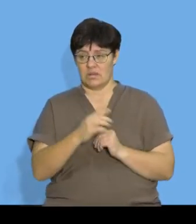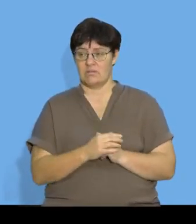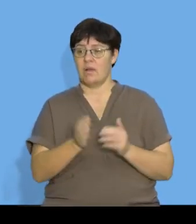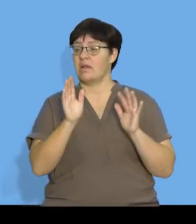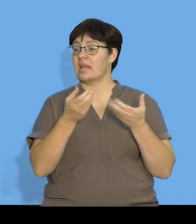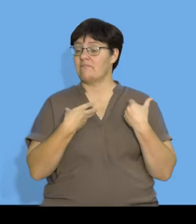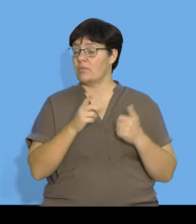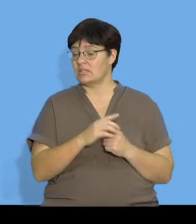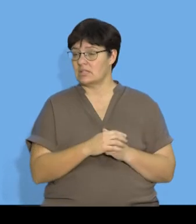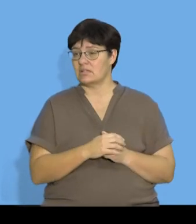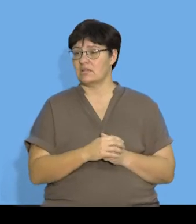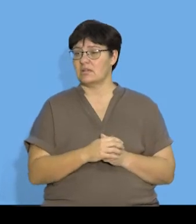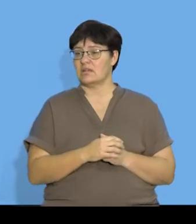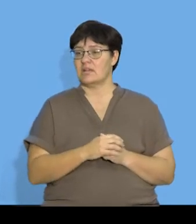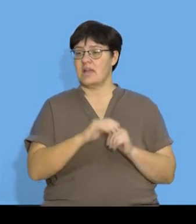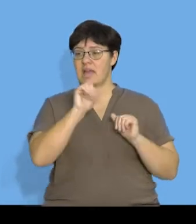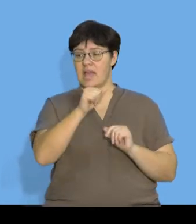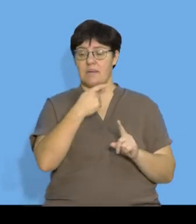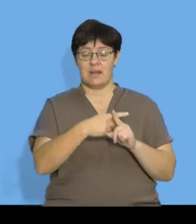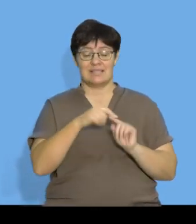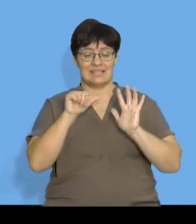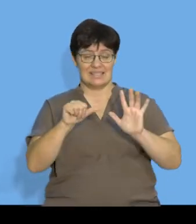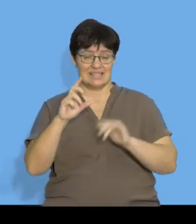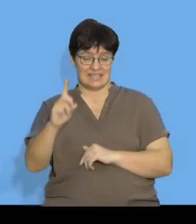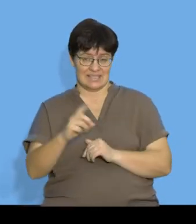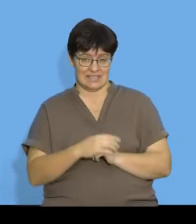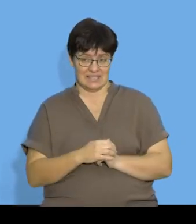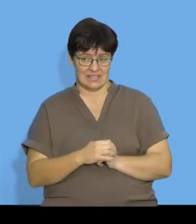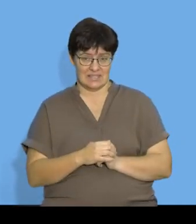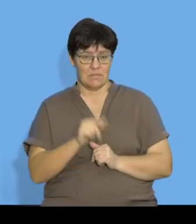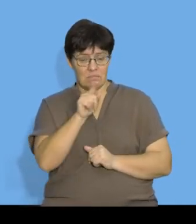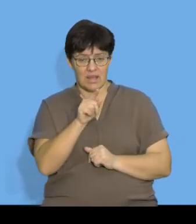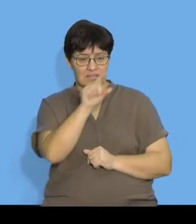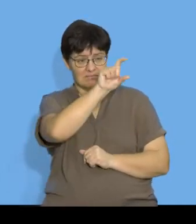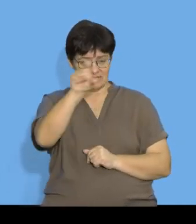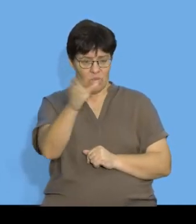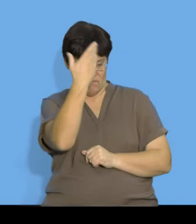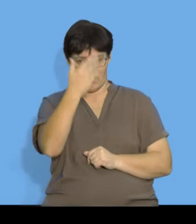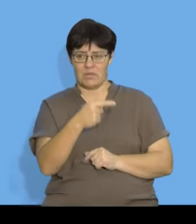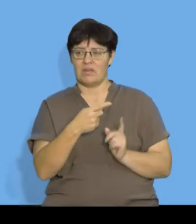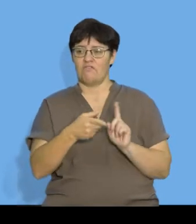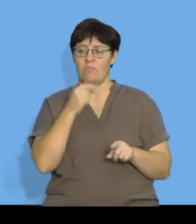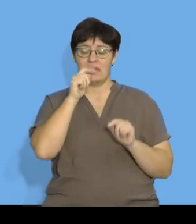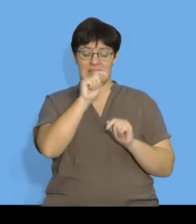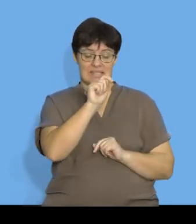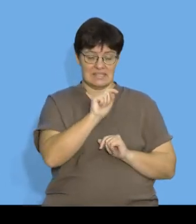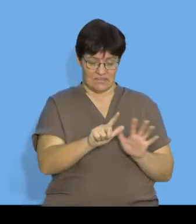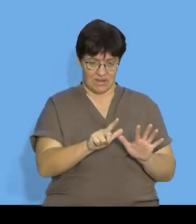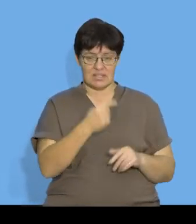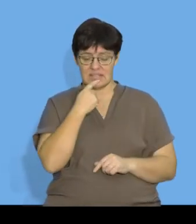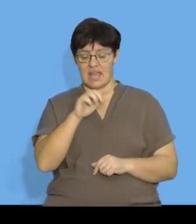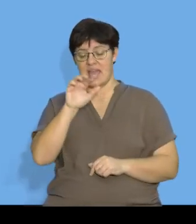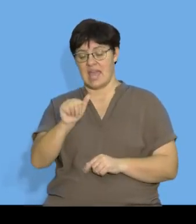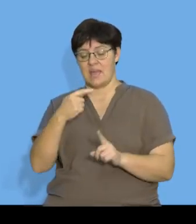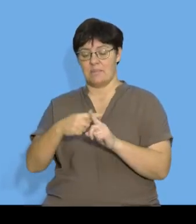which would leave me with A plus 60 but I can actually skip those steps I can go straight from T